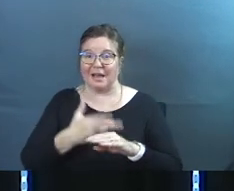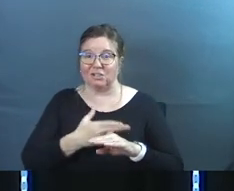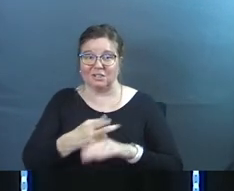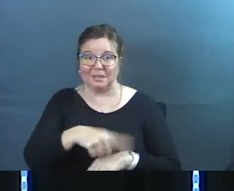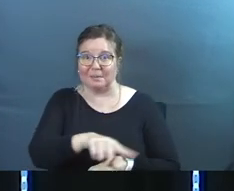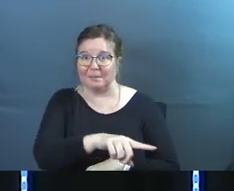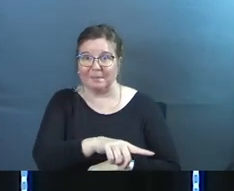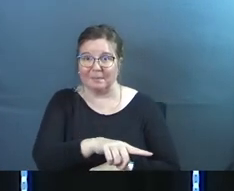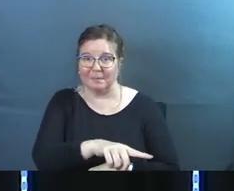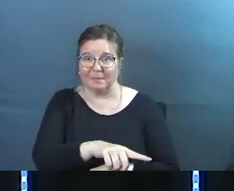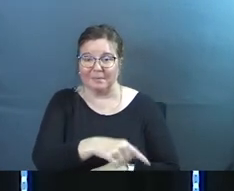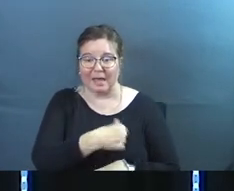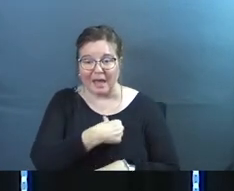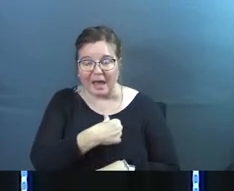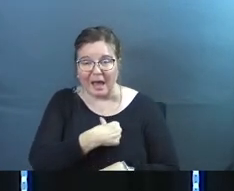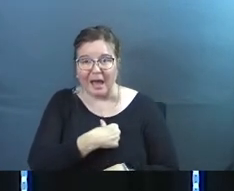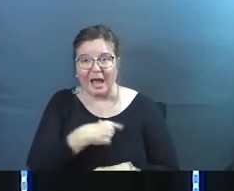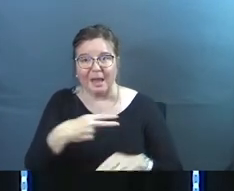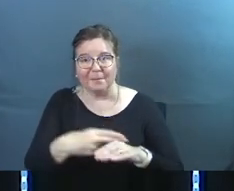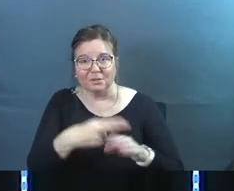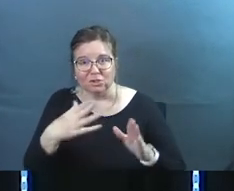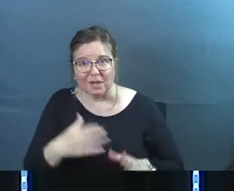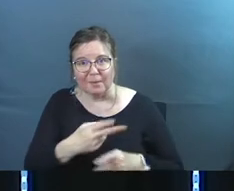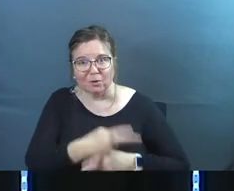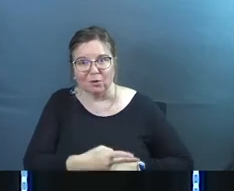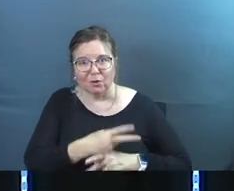sheep I'm the shepherd